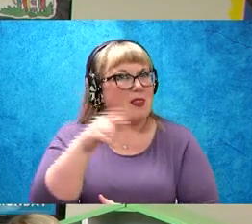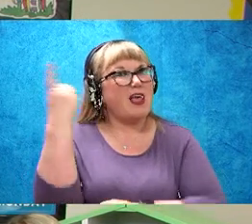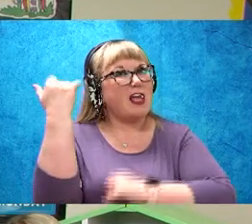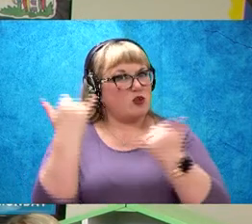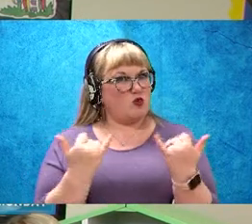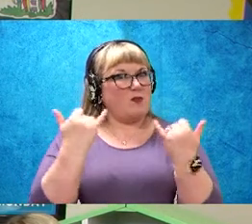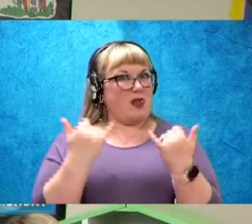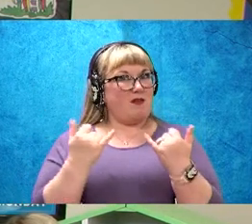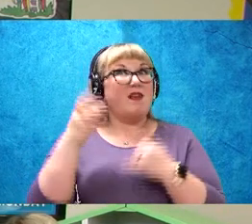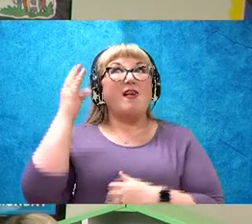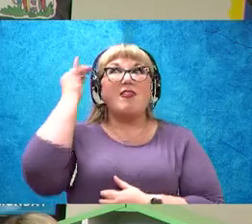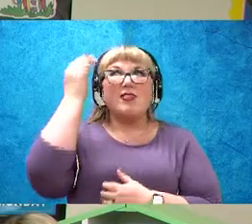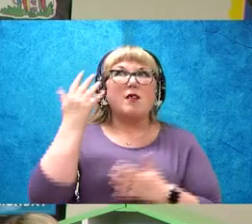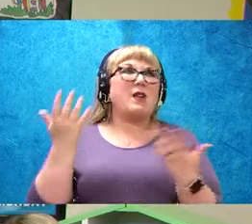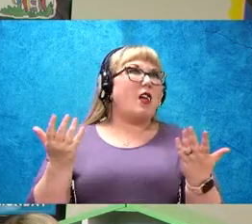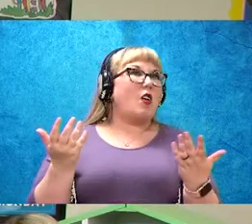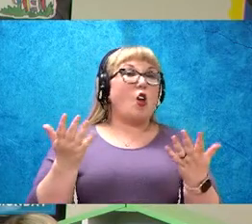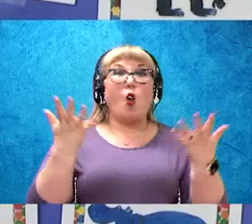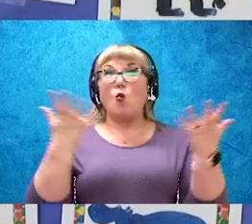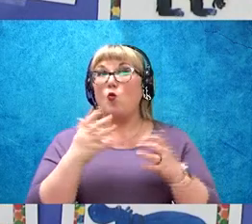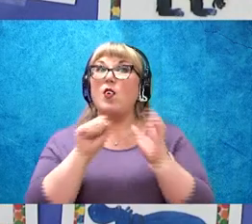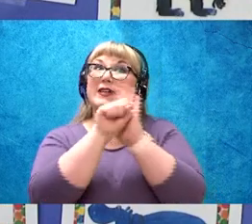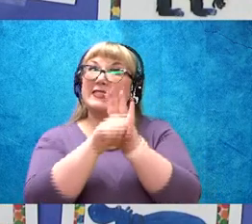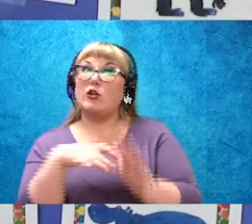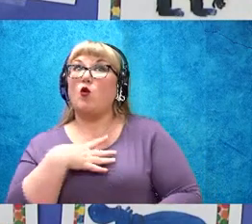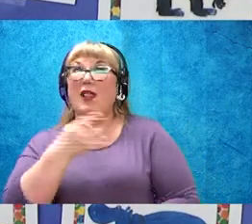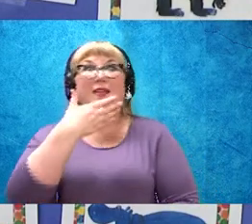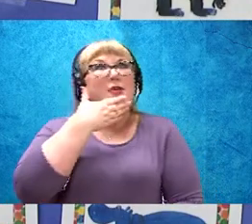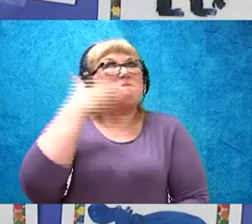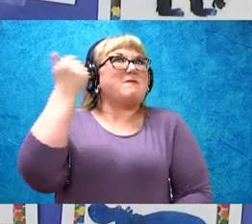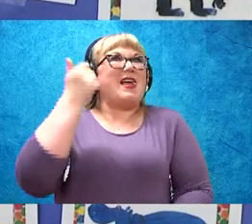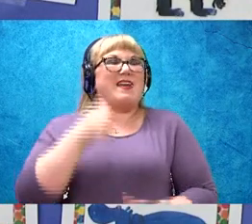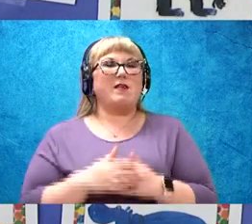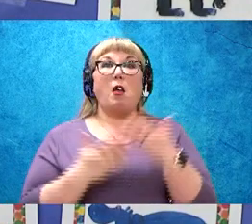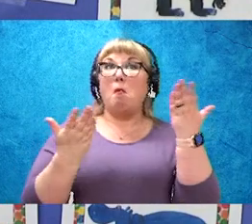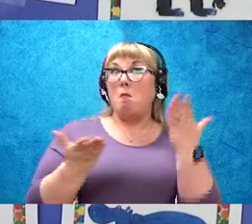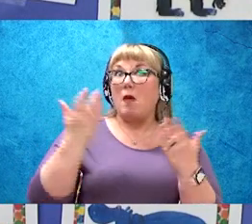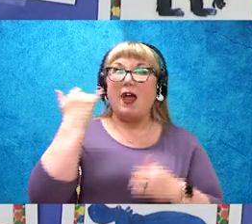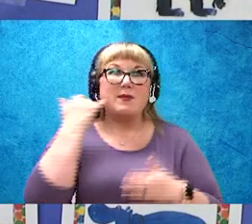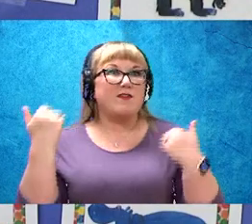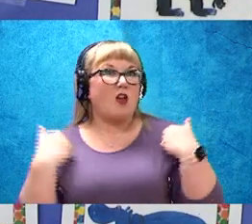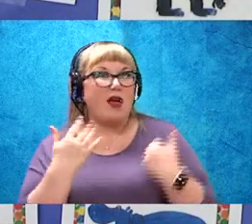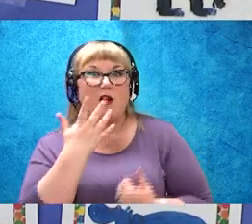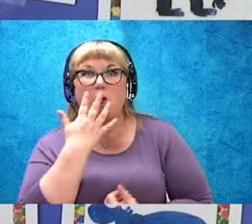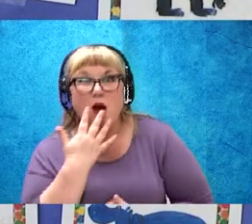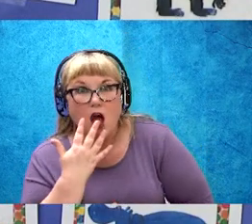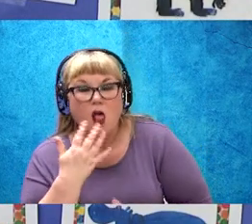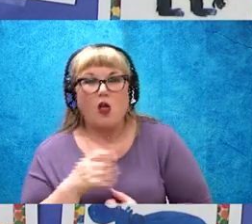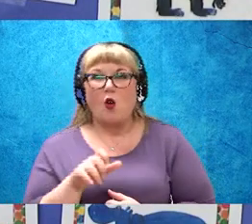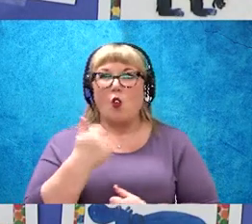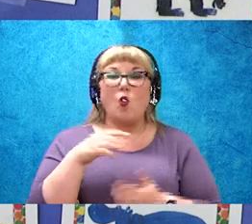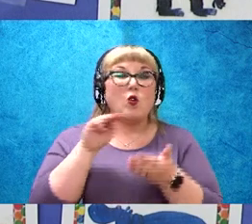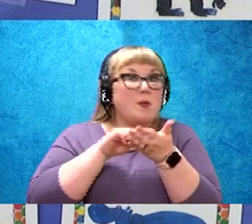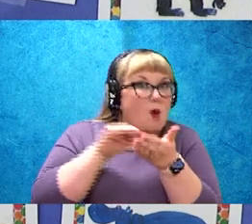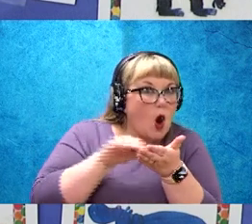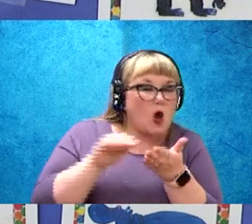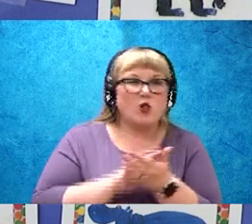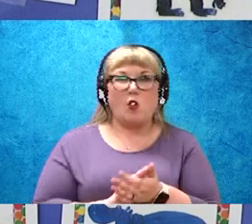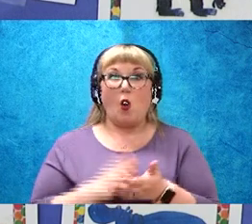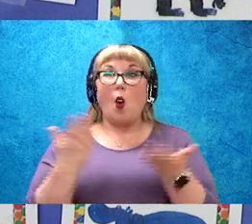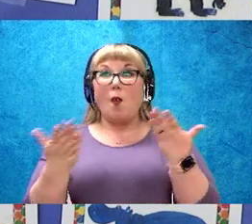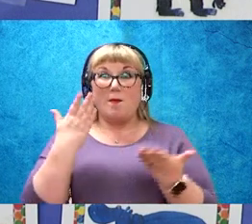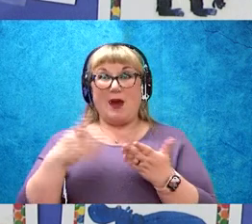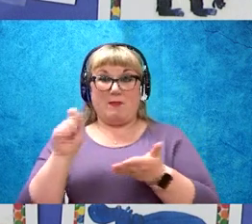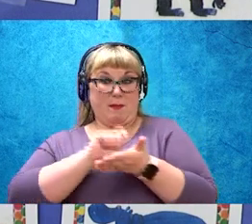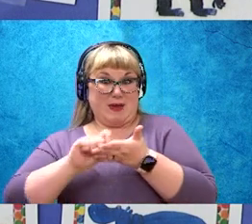and think about what season you like the best. And maybe if you have some crayons or some markers or even just a pencil,